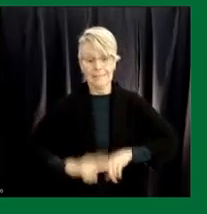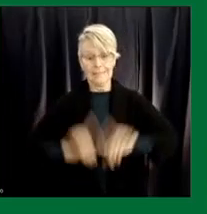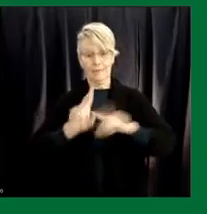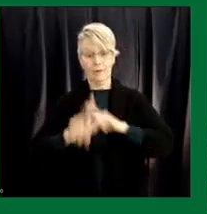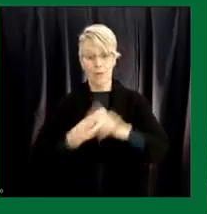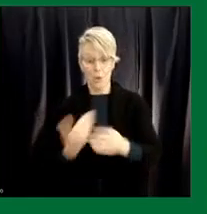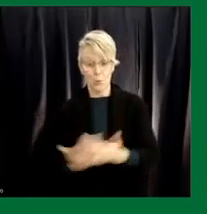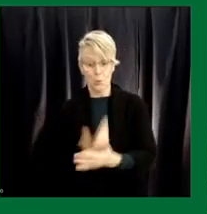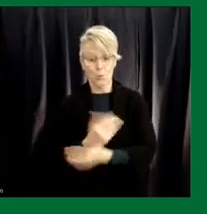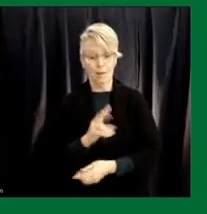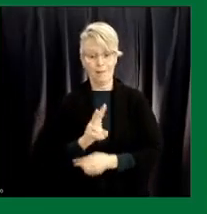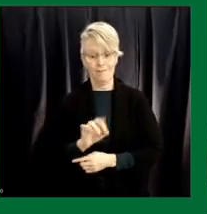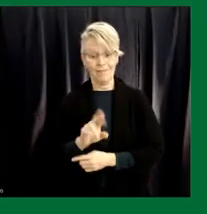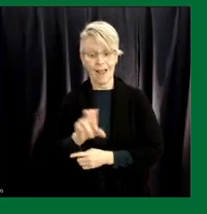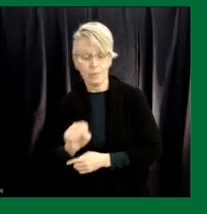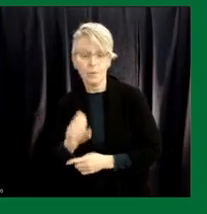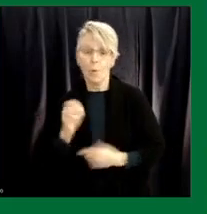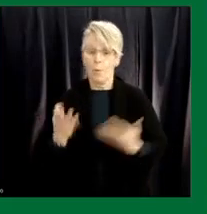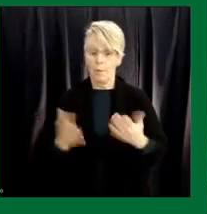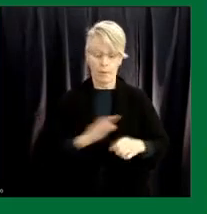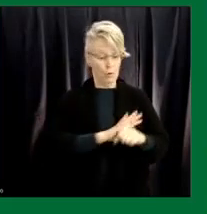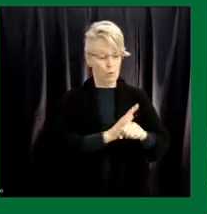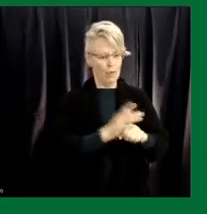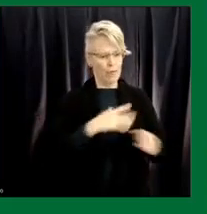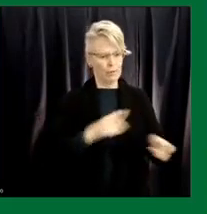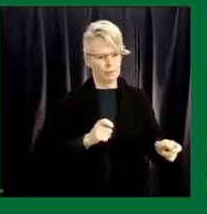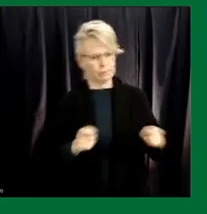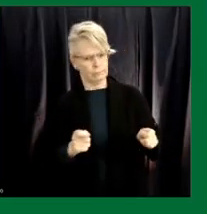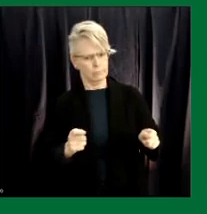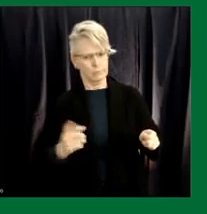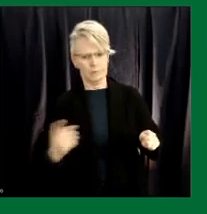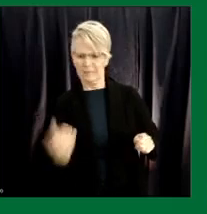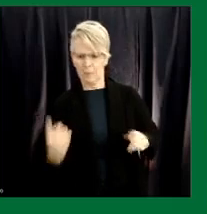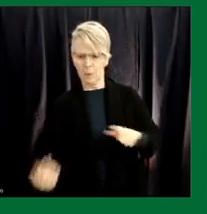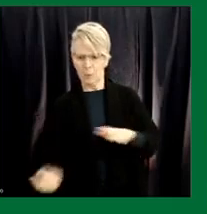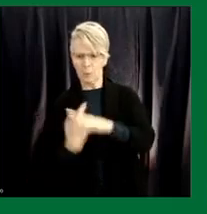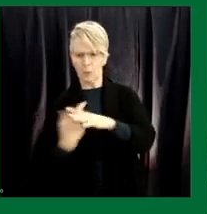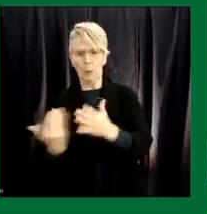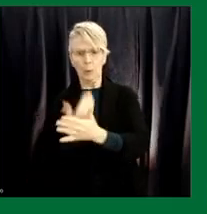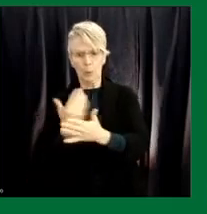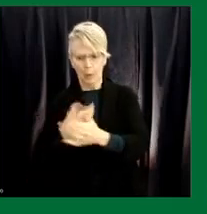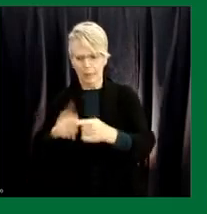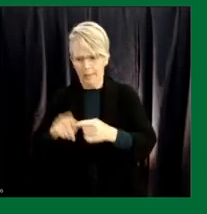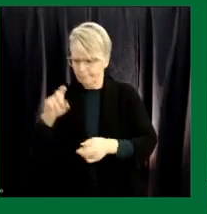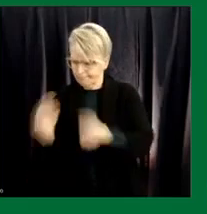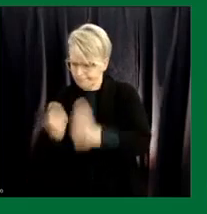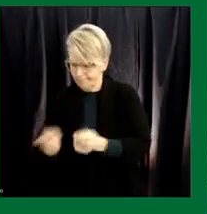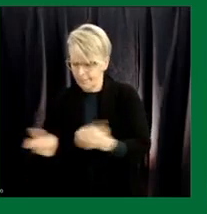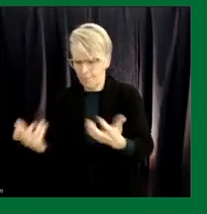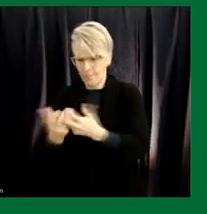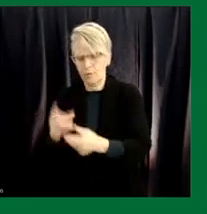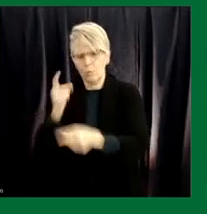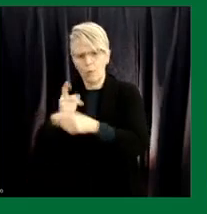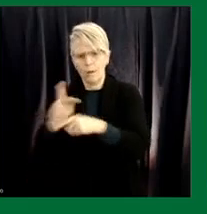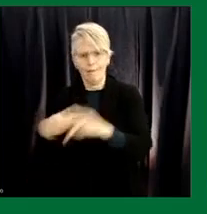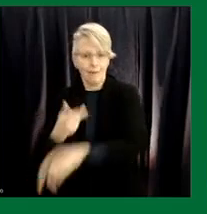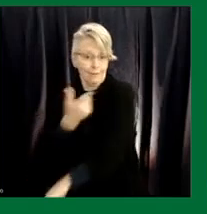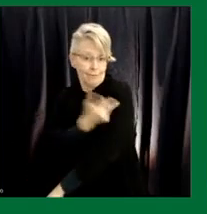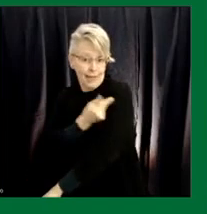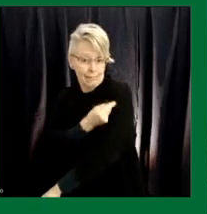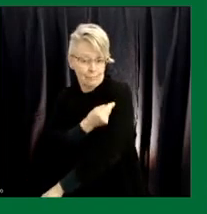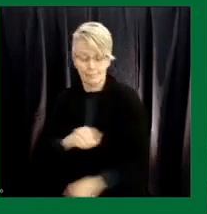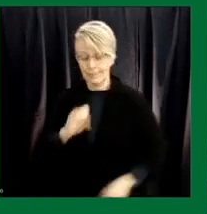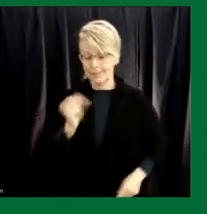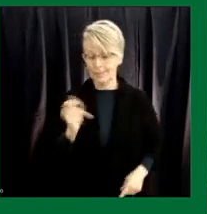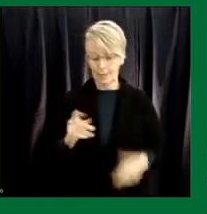or variants of the COVID virus that may present in the future and respond as required. Saskatchewan is the leader